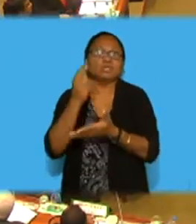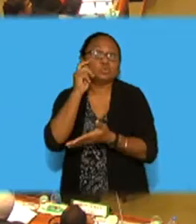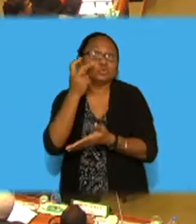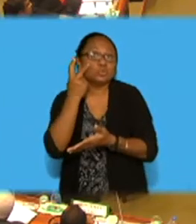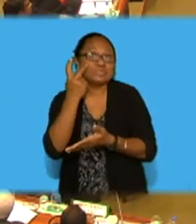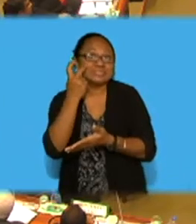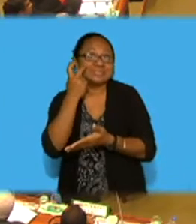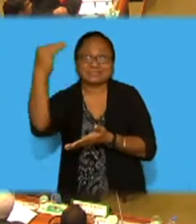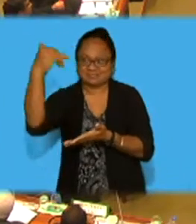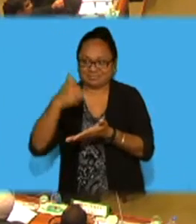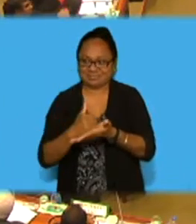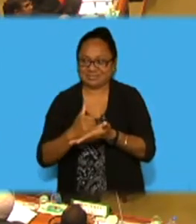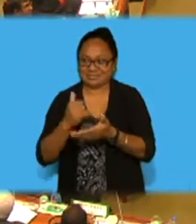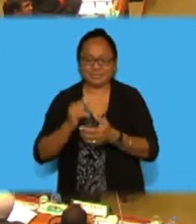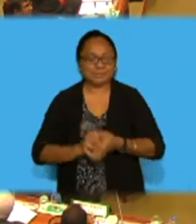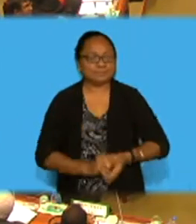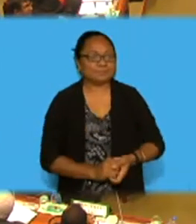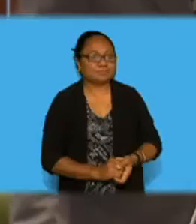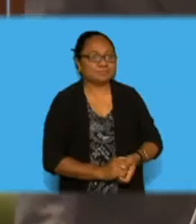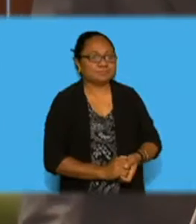Thank you, Madam Speaker.